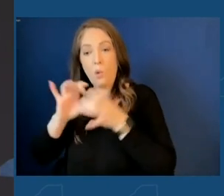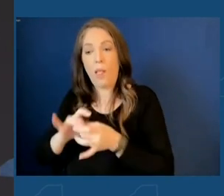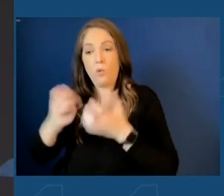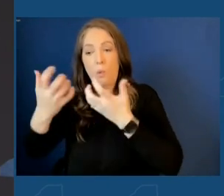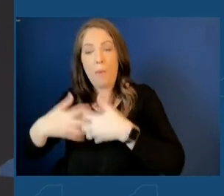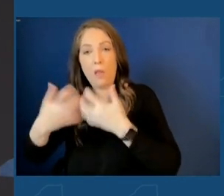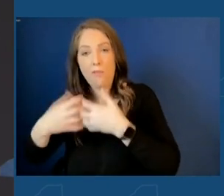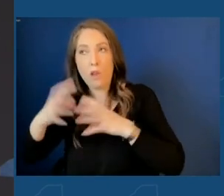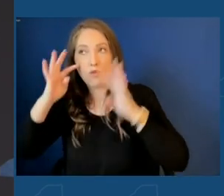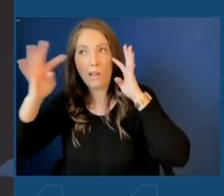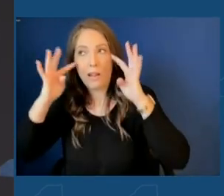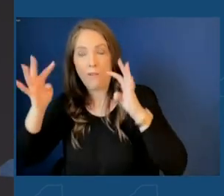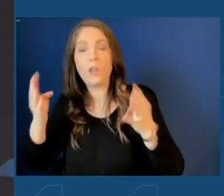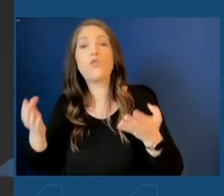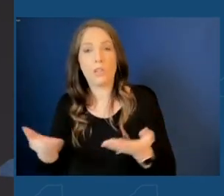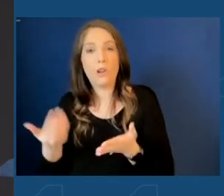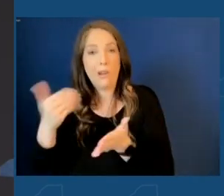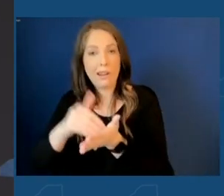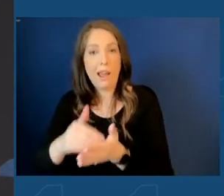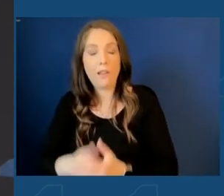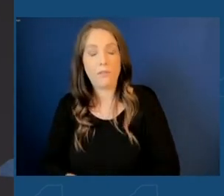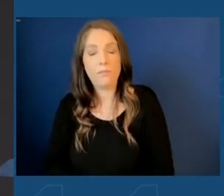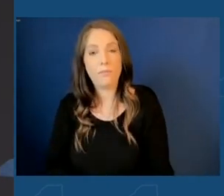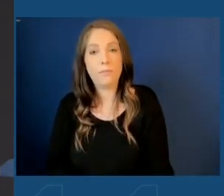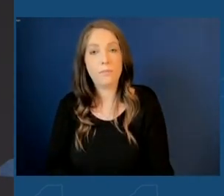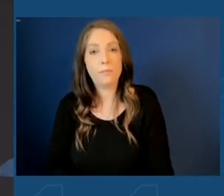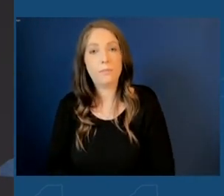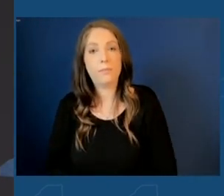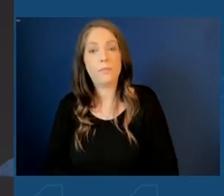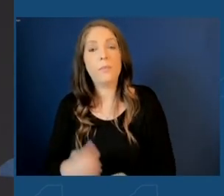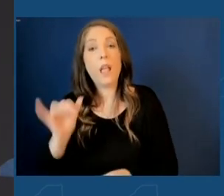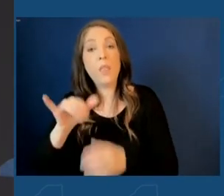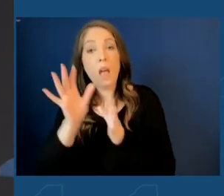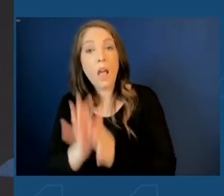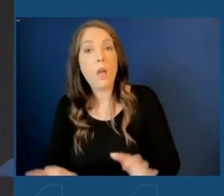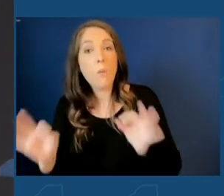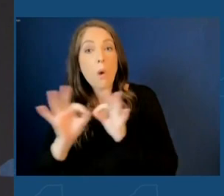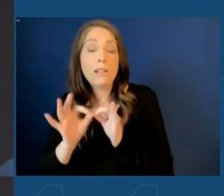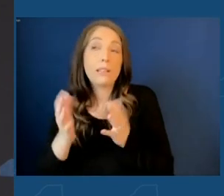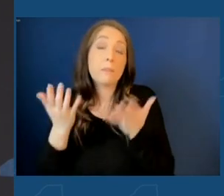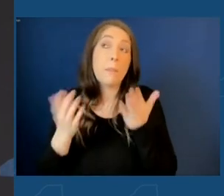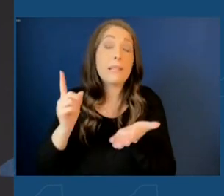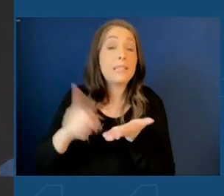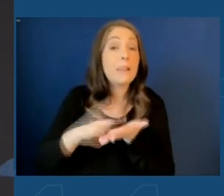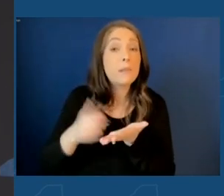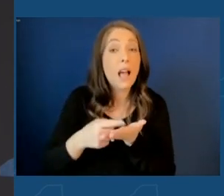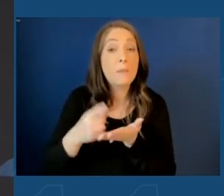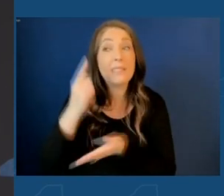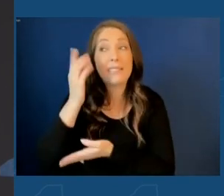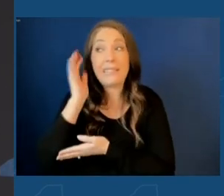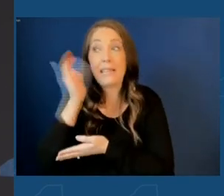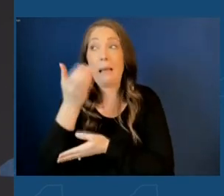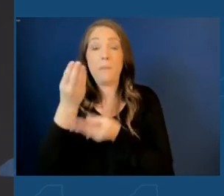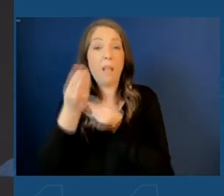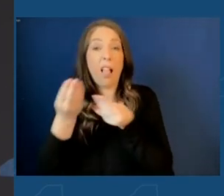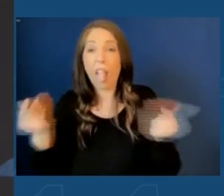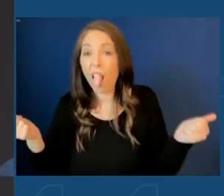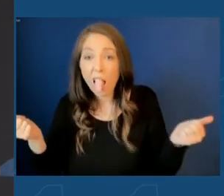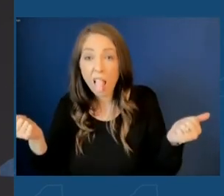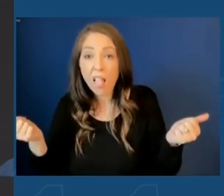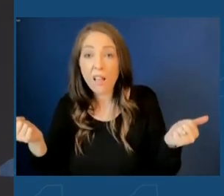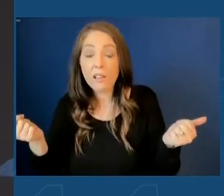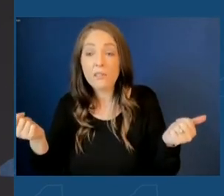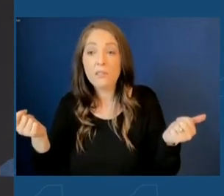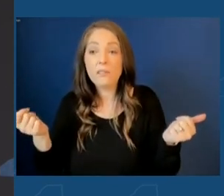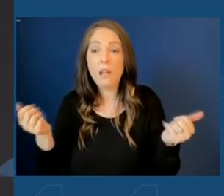and innovation. A relevance that, at times, perhaps to some, seemed to have faded, and a relevance that